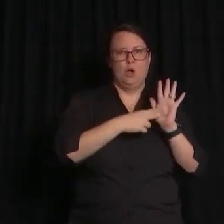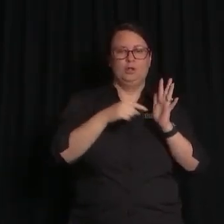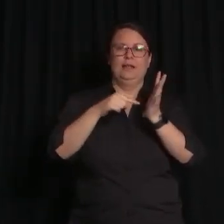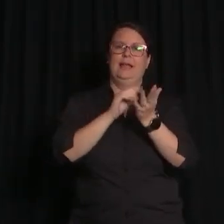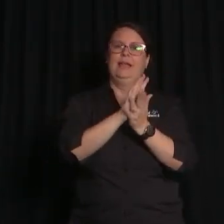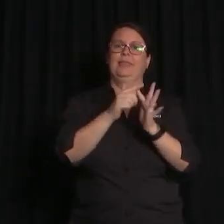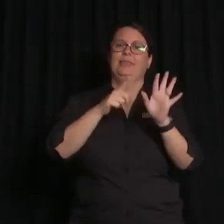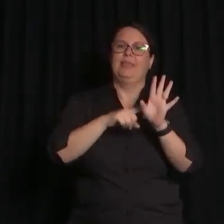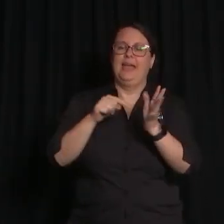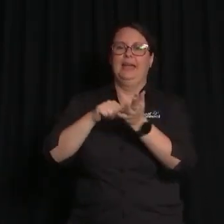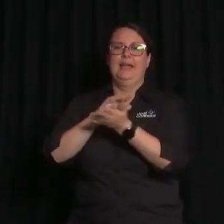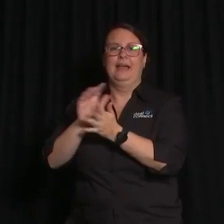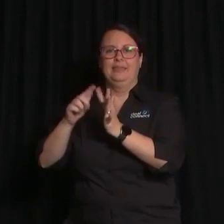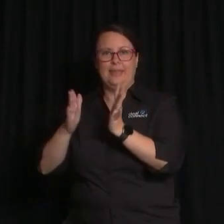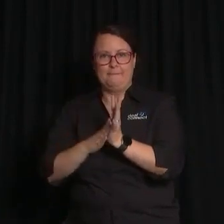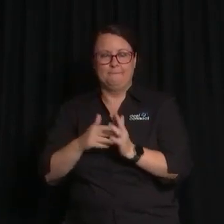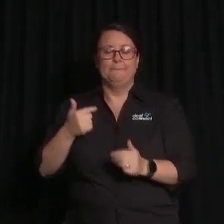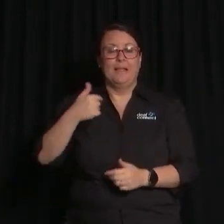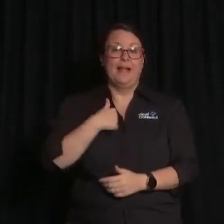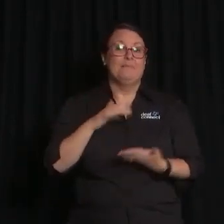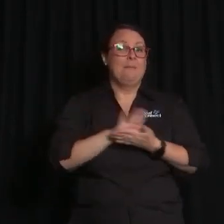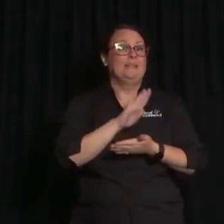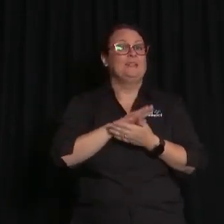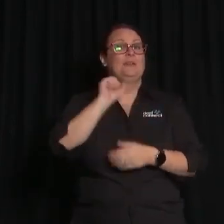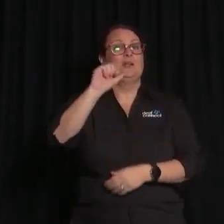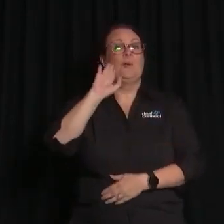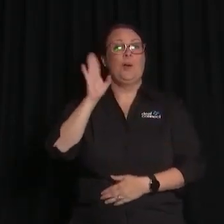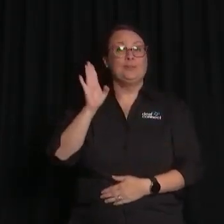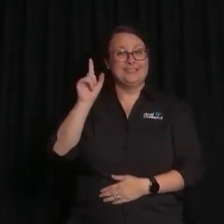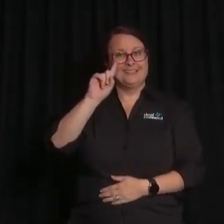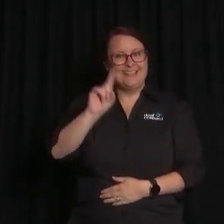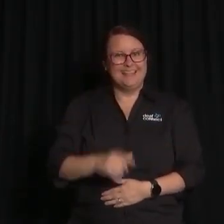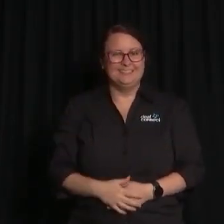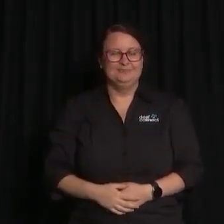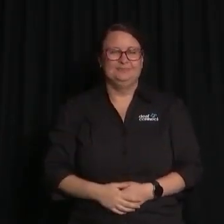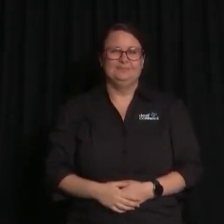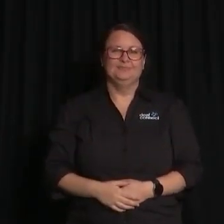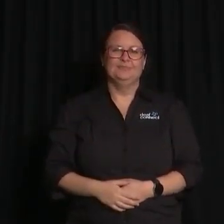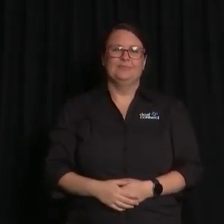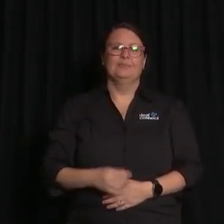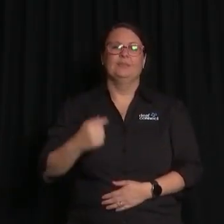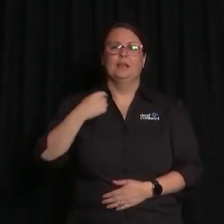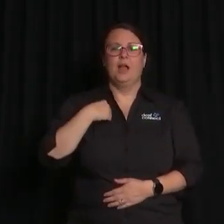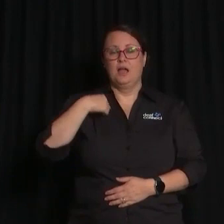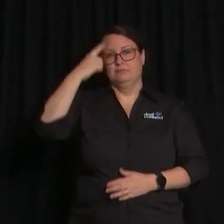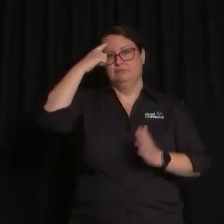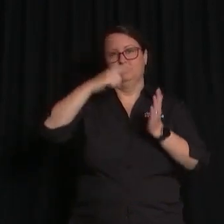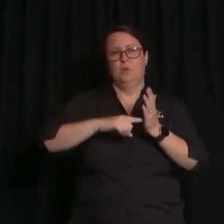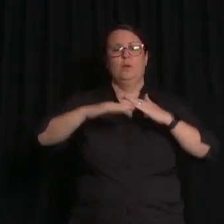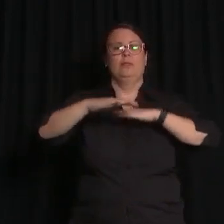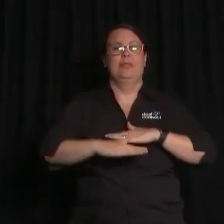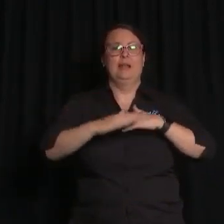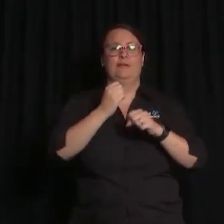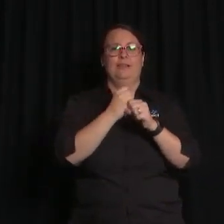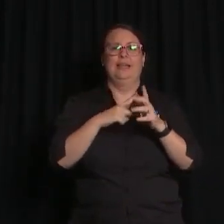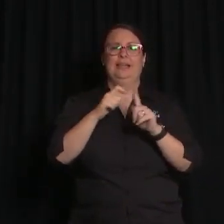delighted to be your host for today. Before we begin, I'd like to acknowledge that we're gathered on the land of the Gadigal people, who